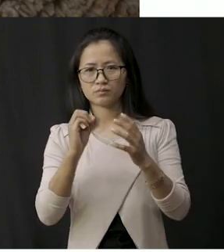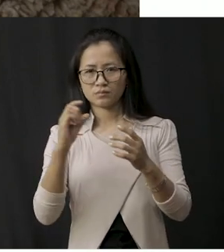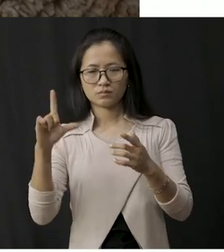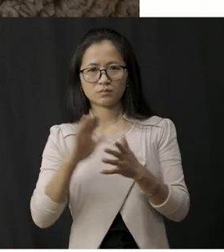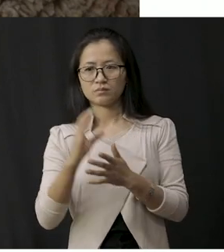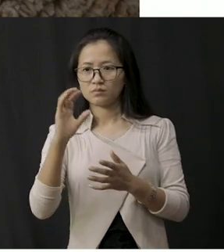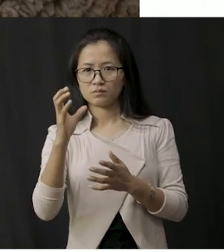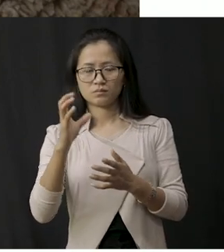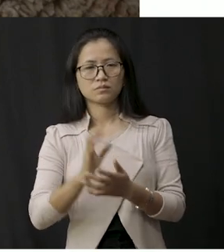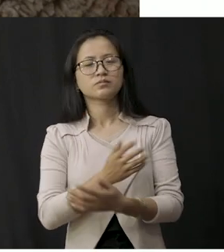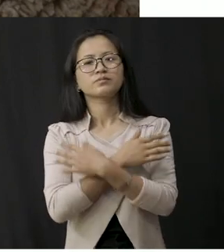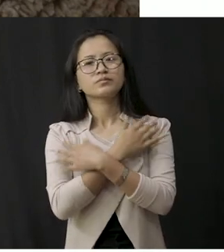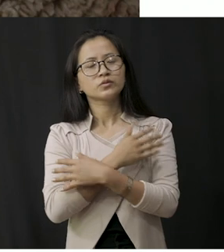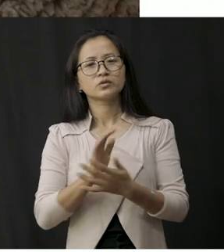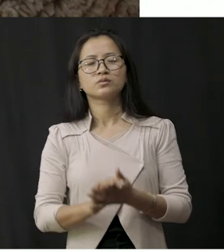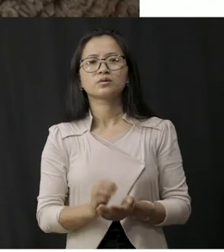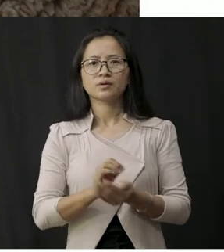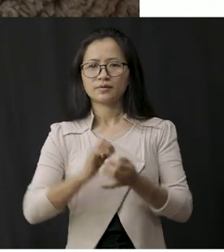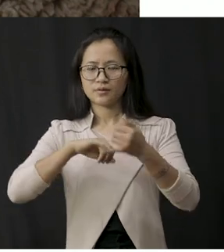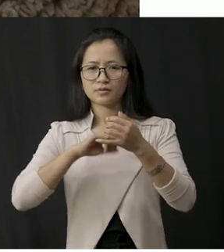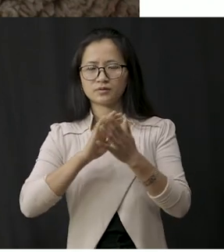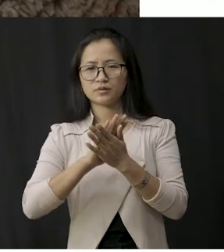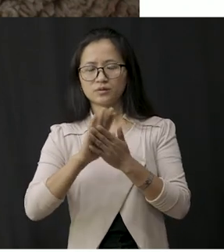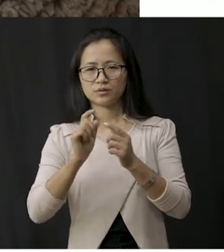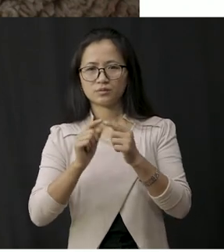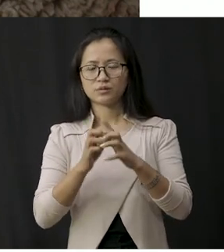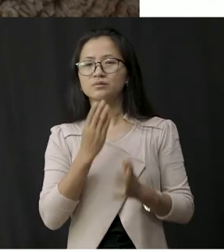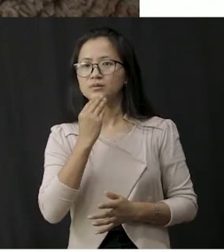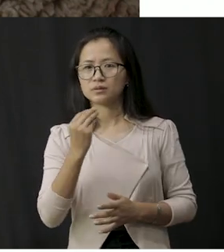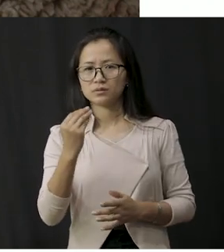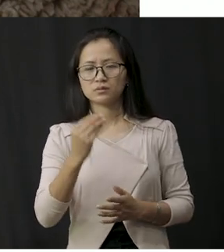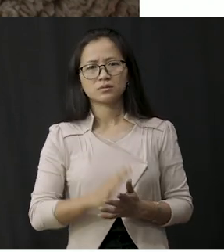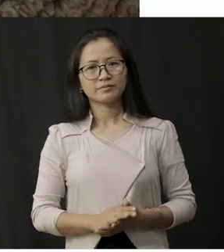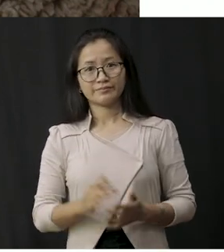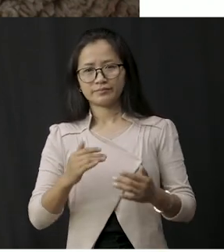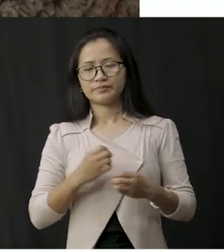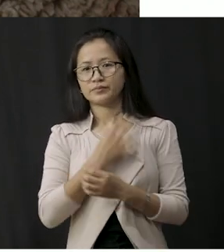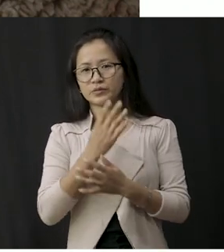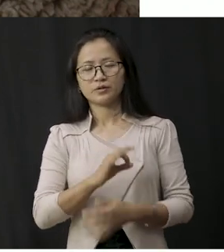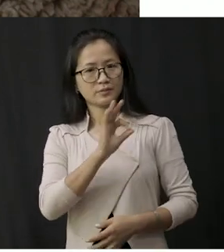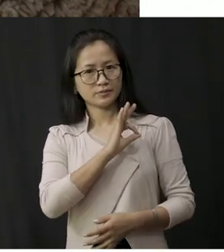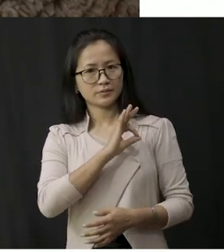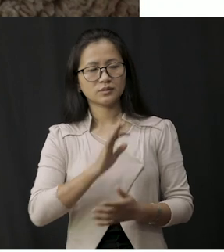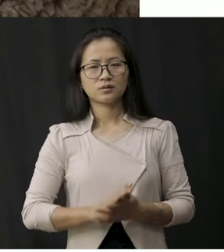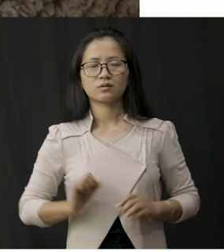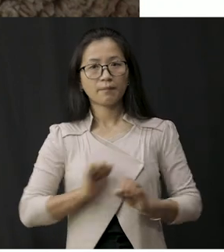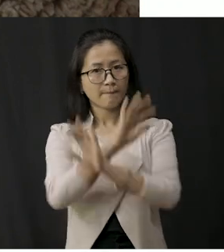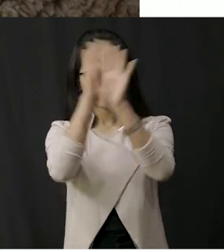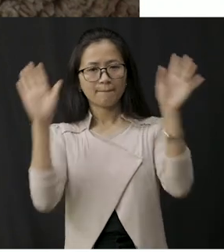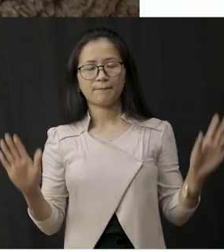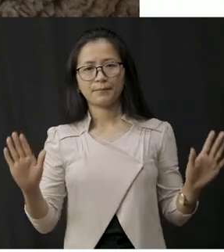the body here of sheep and god it's interesting right and it's amazing